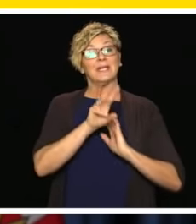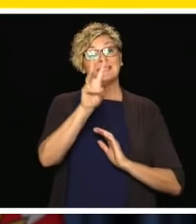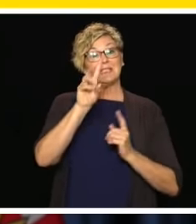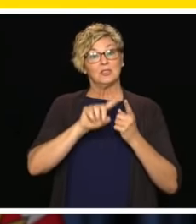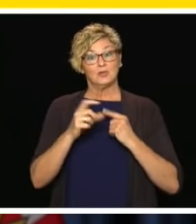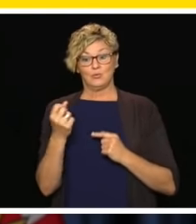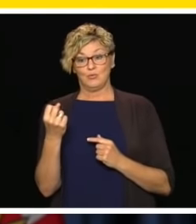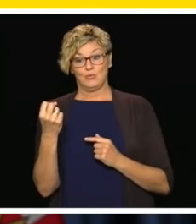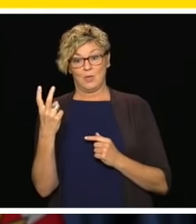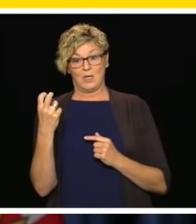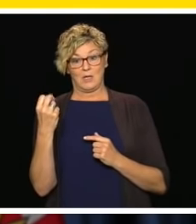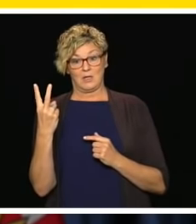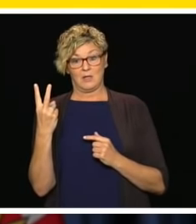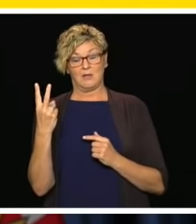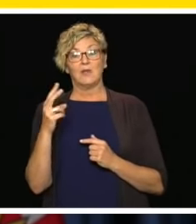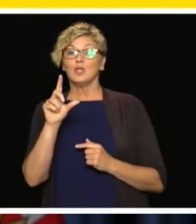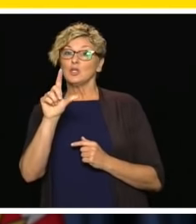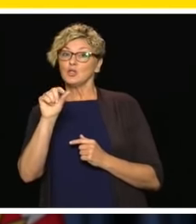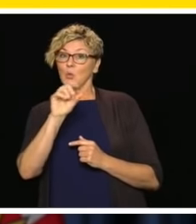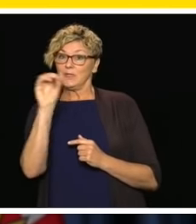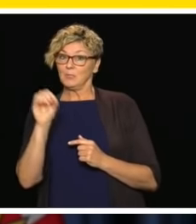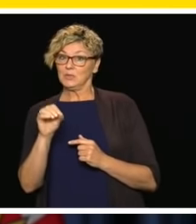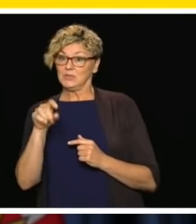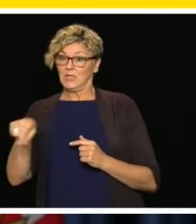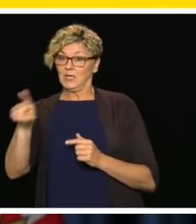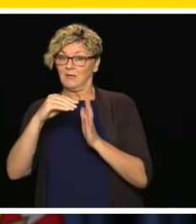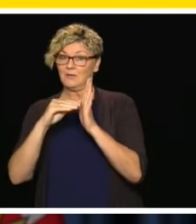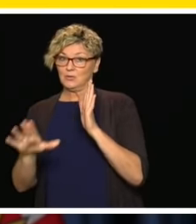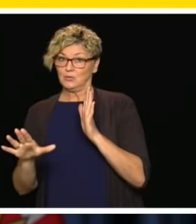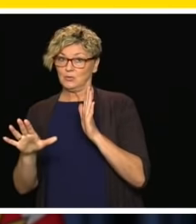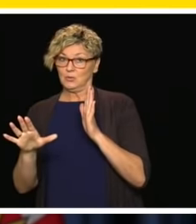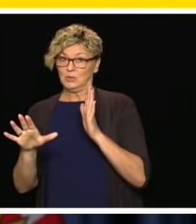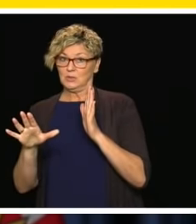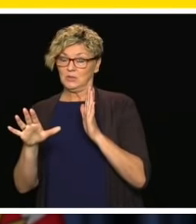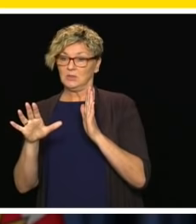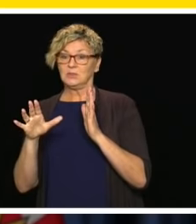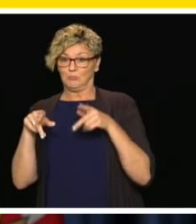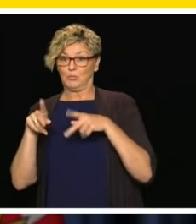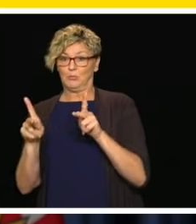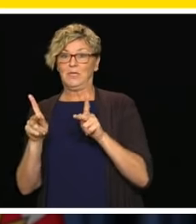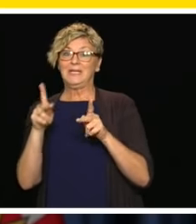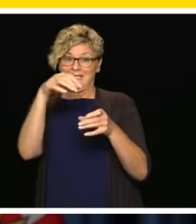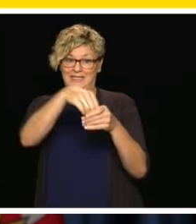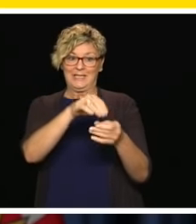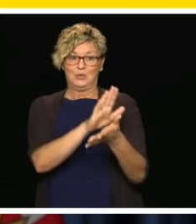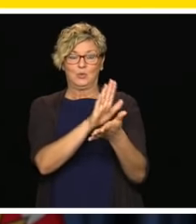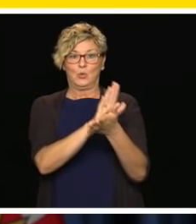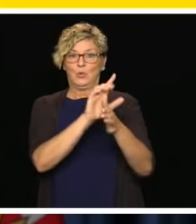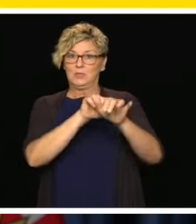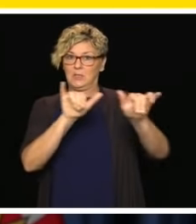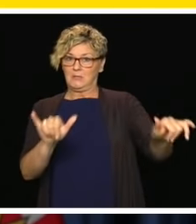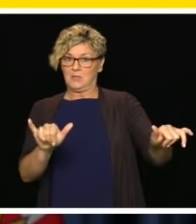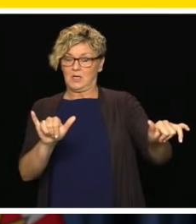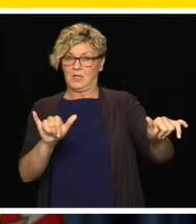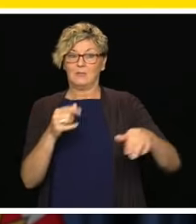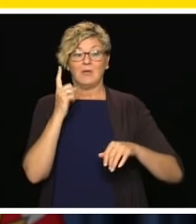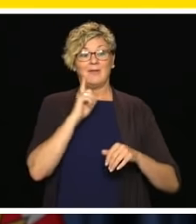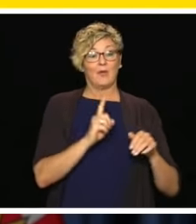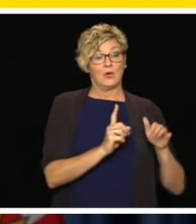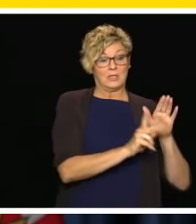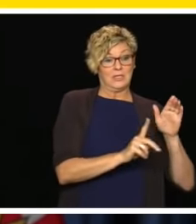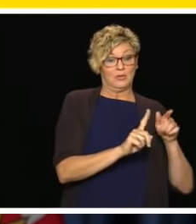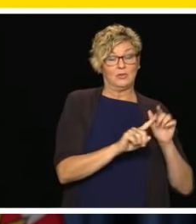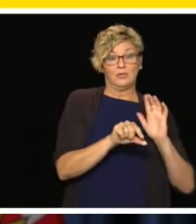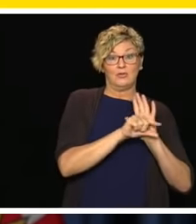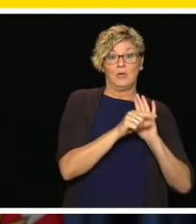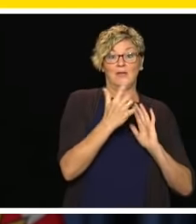For grades 6 to 12, 20% of students will be in a school at any one time and no more. So for each middle and